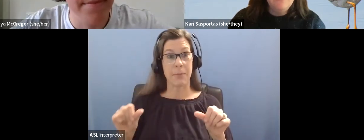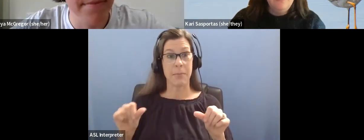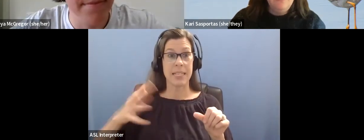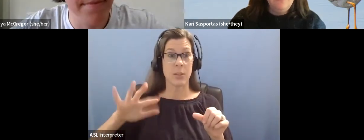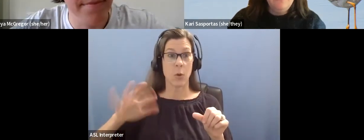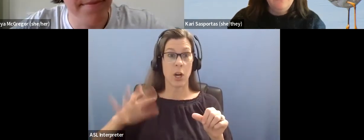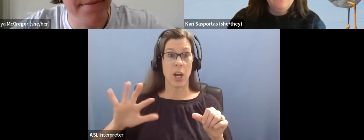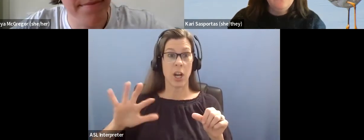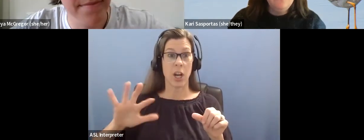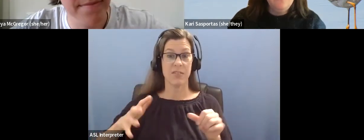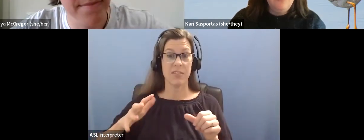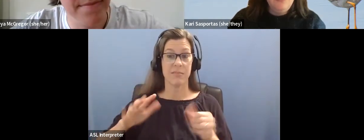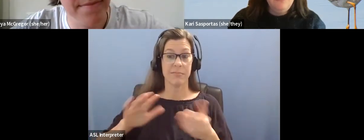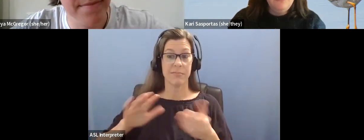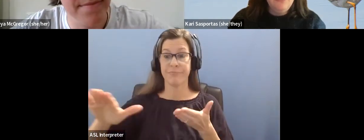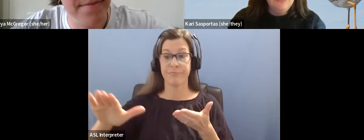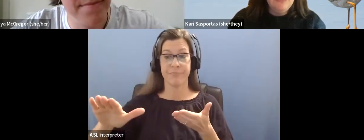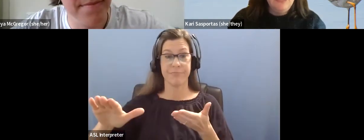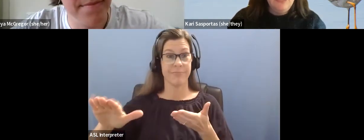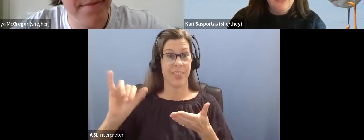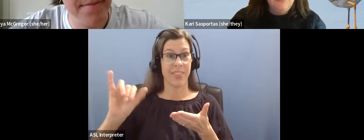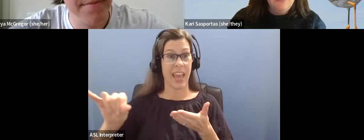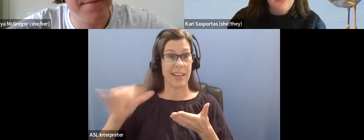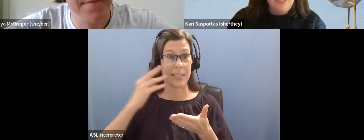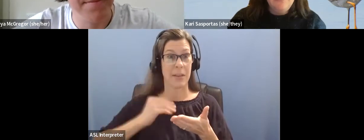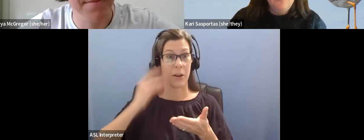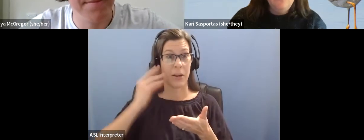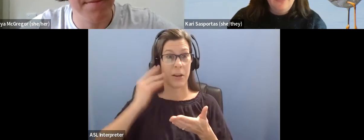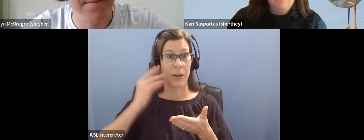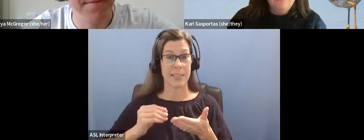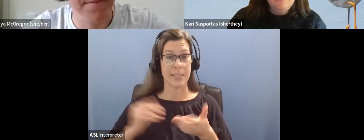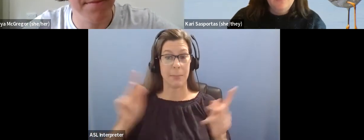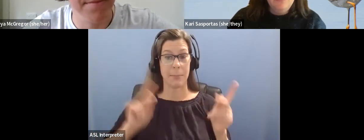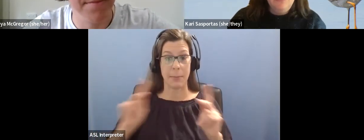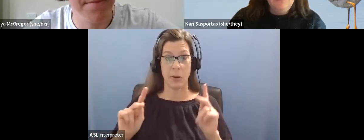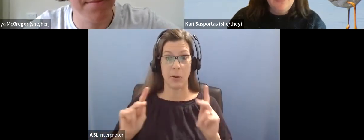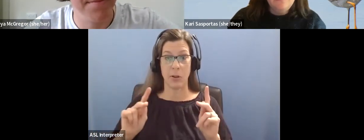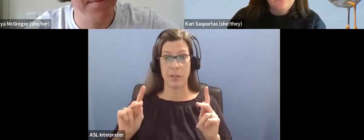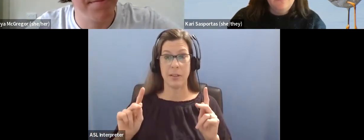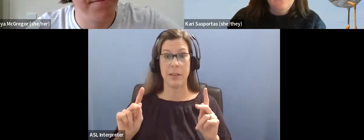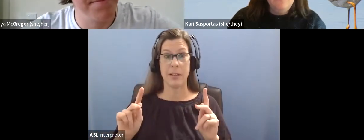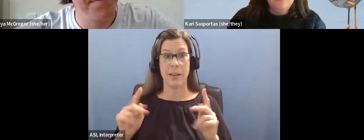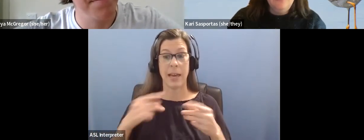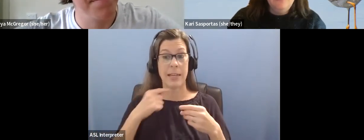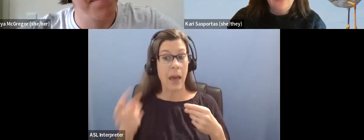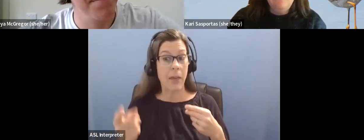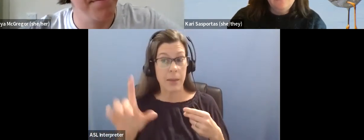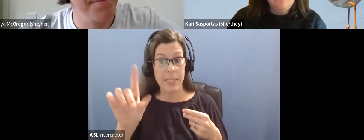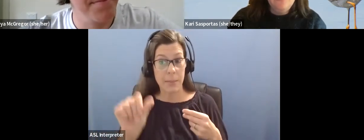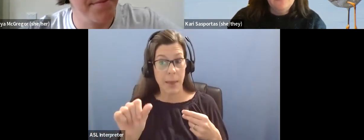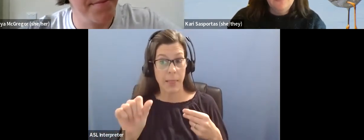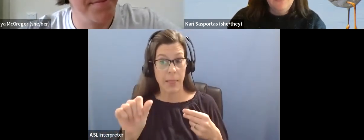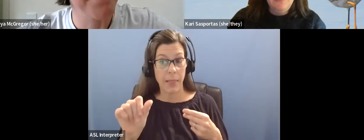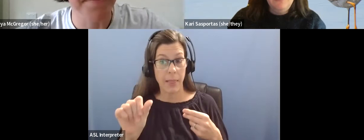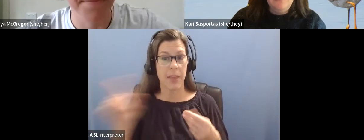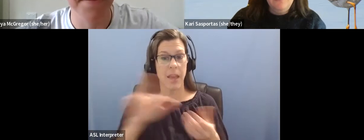have. And, and so for me, like, I, I don't have a disability that's very obvious